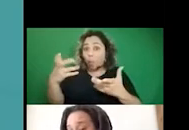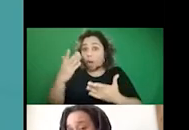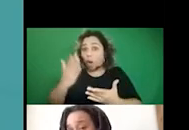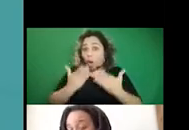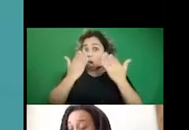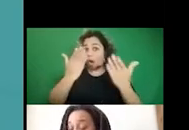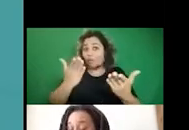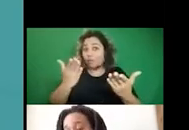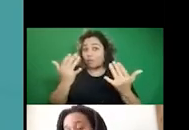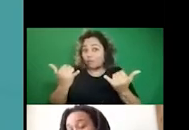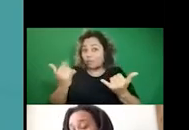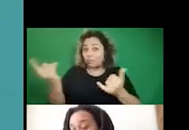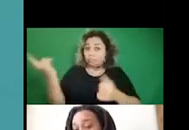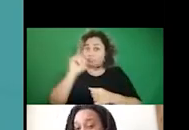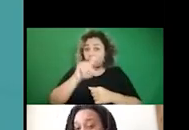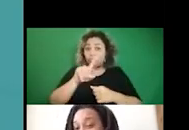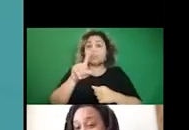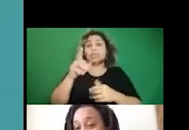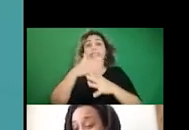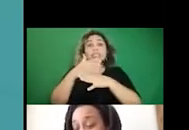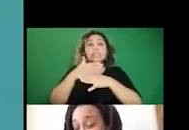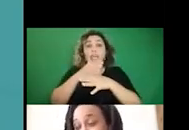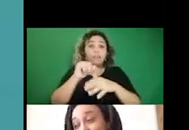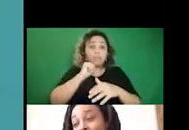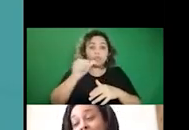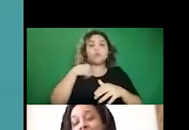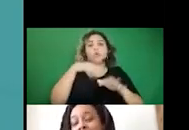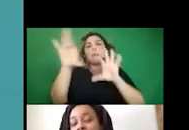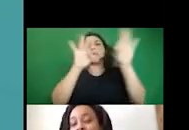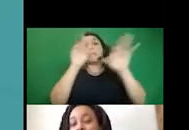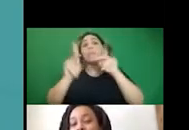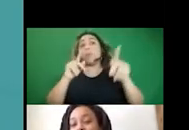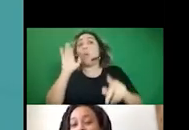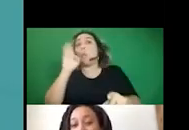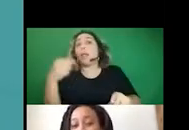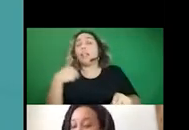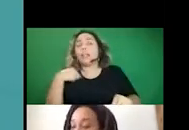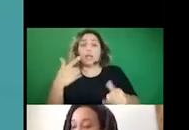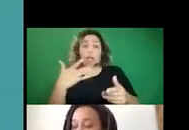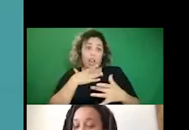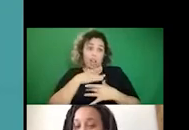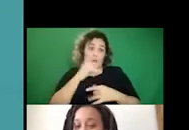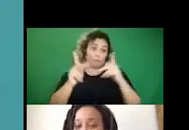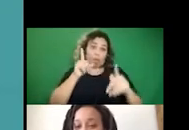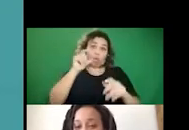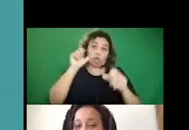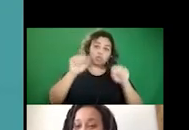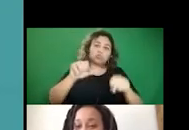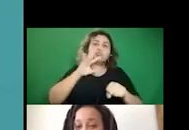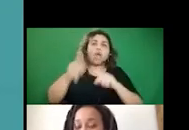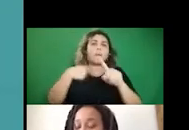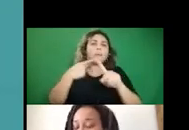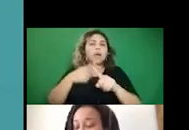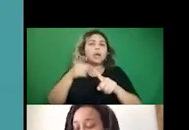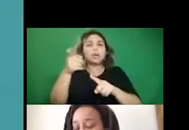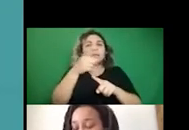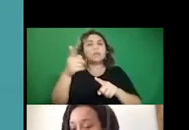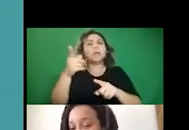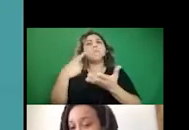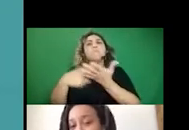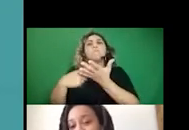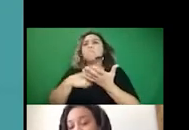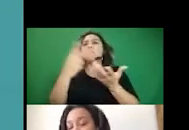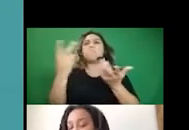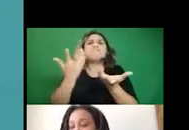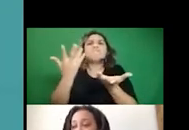to come off of mute and share, I was just going to pick on people. But I would love if folks could talk about, you know, sort of what their conversations